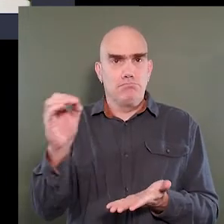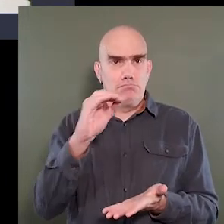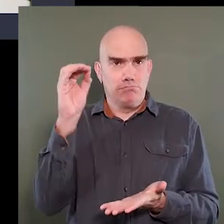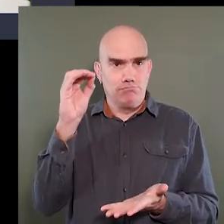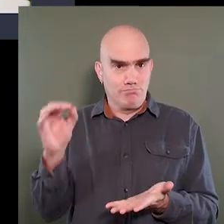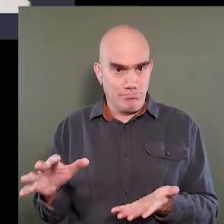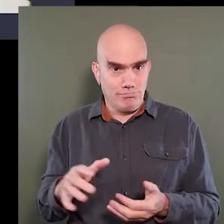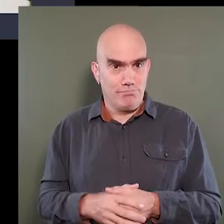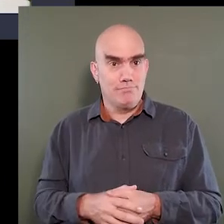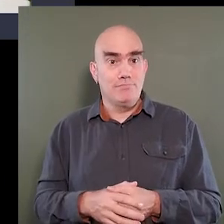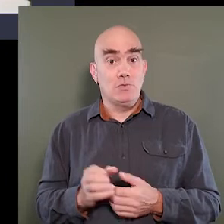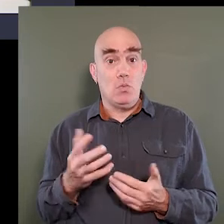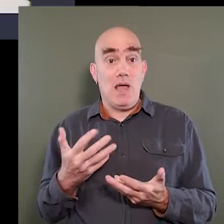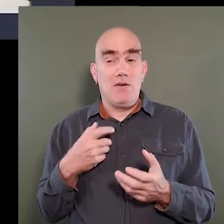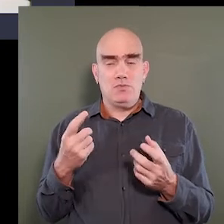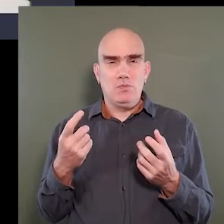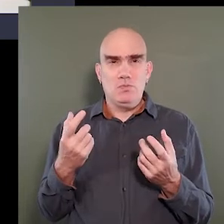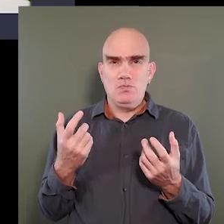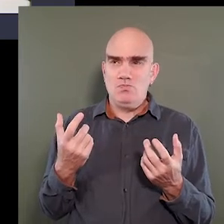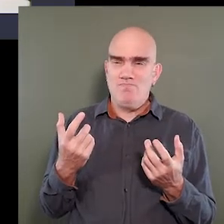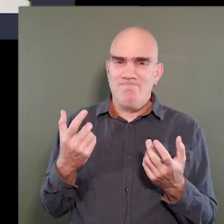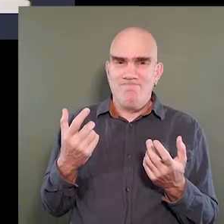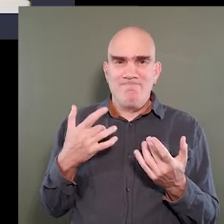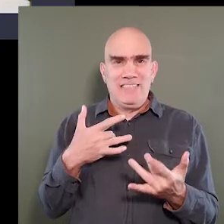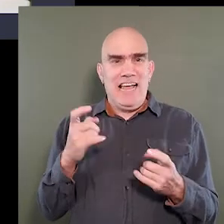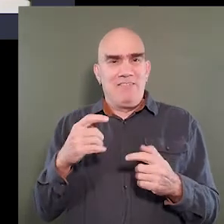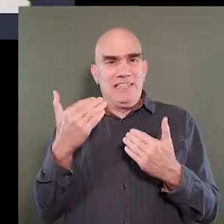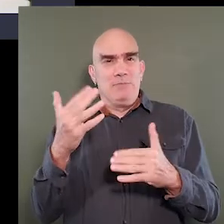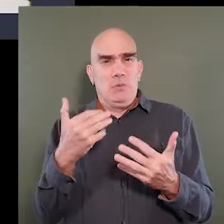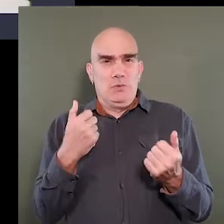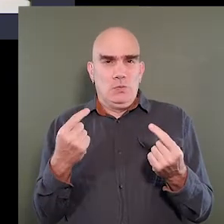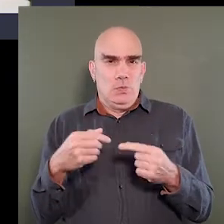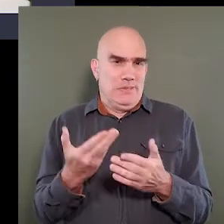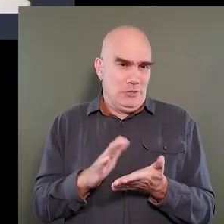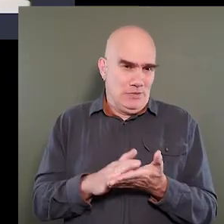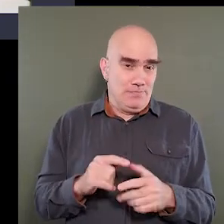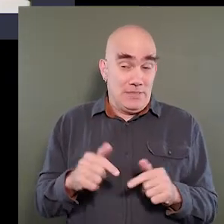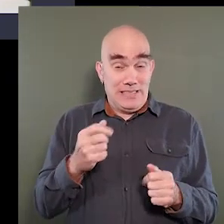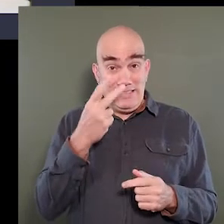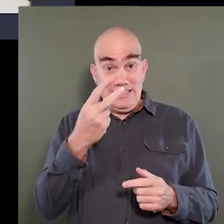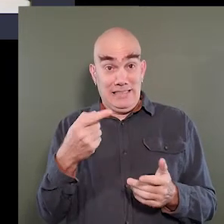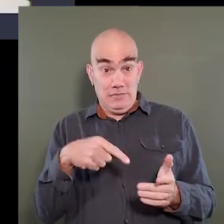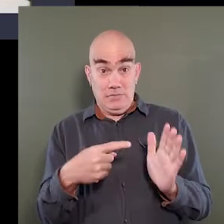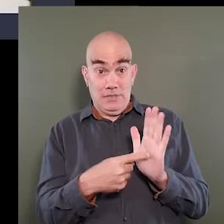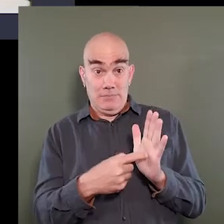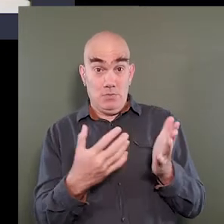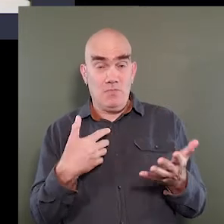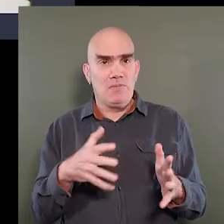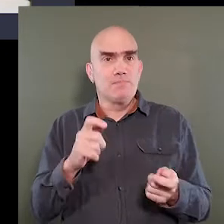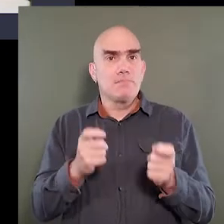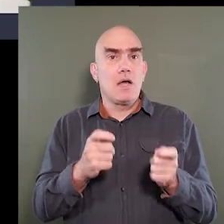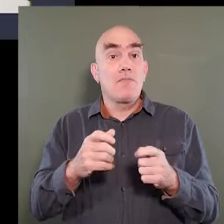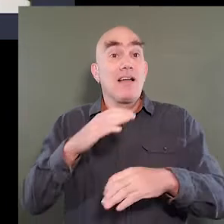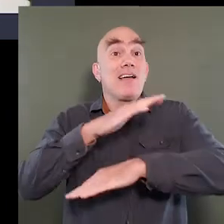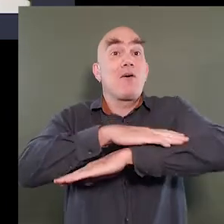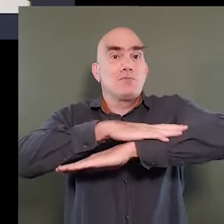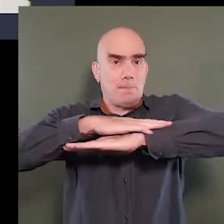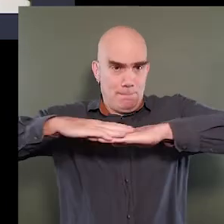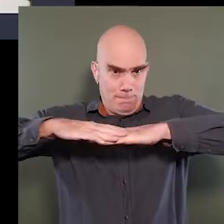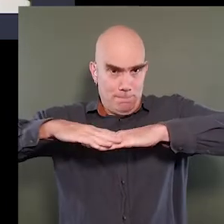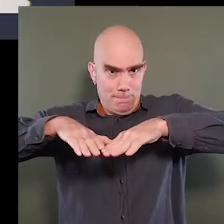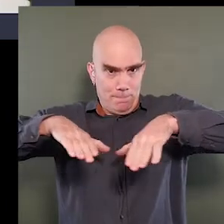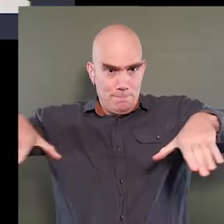so we have to limit what we do in kitchens. But what you can see in this instance is that we've modified the